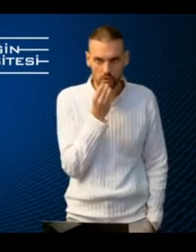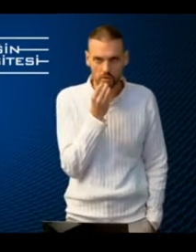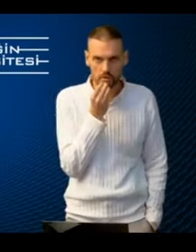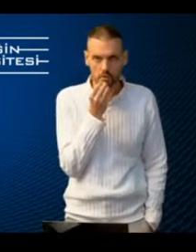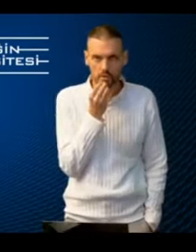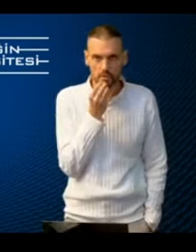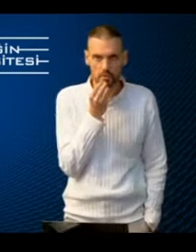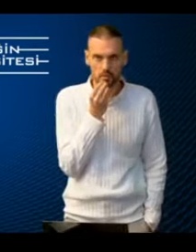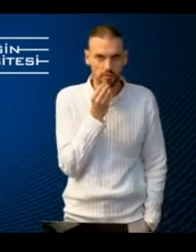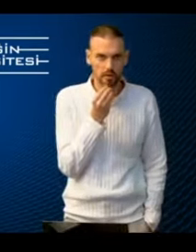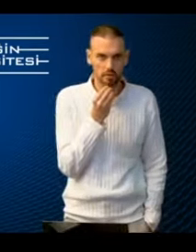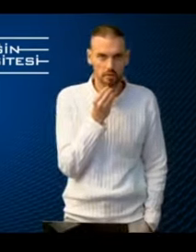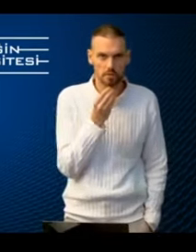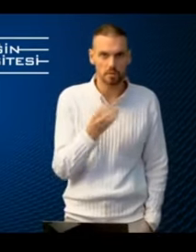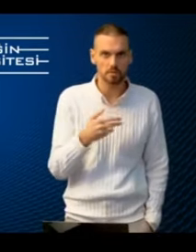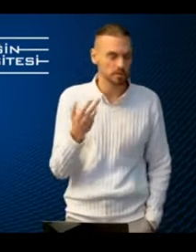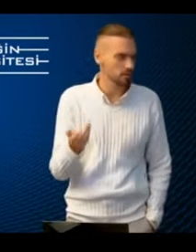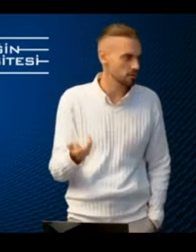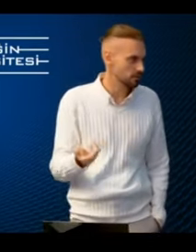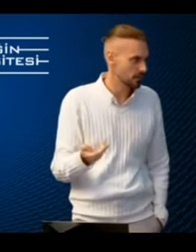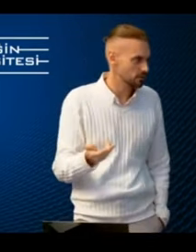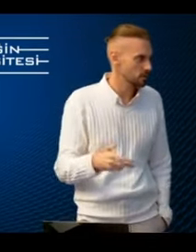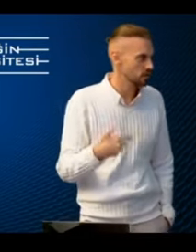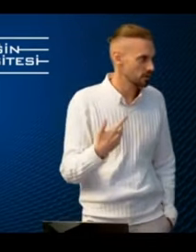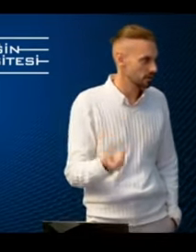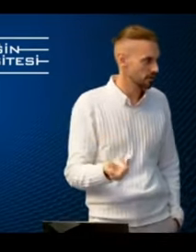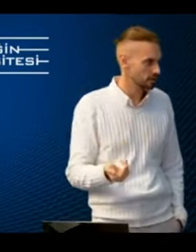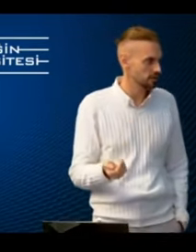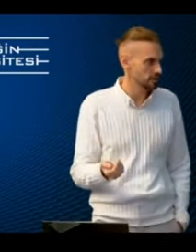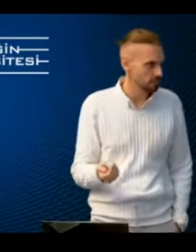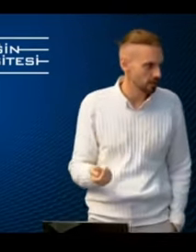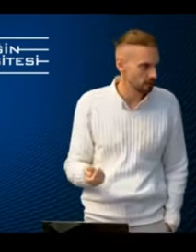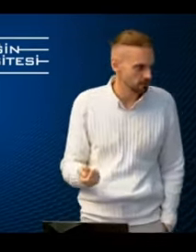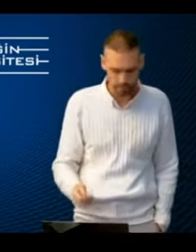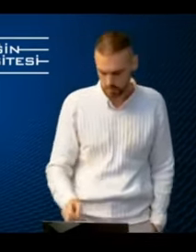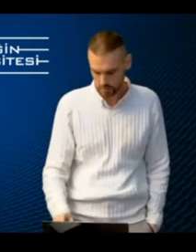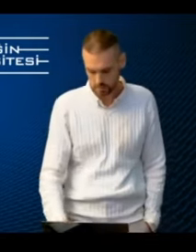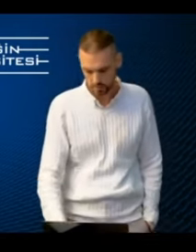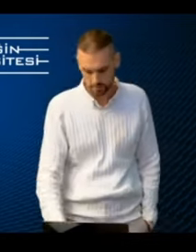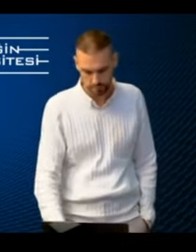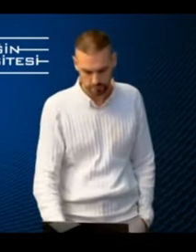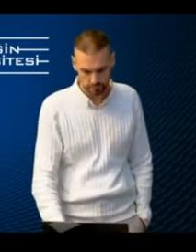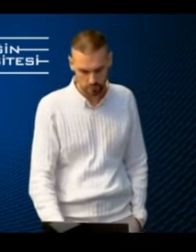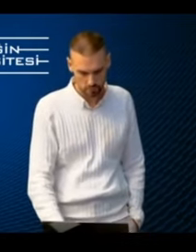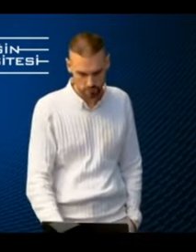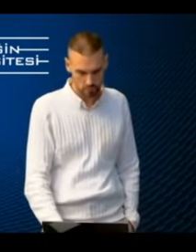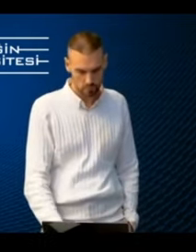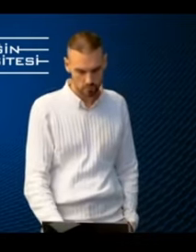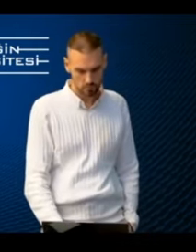what is the way to evaluate the experience of the passenger and collect the feedback in that sense